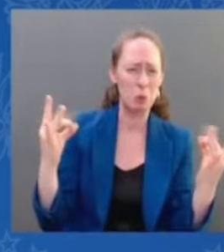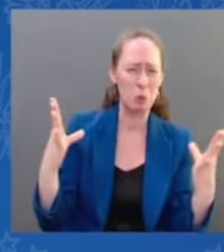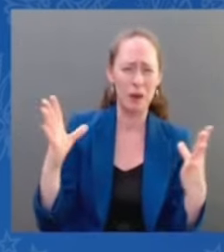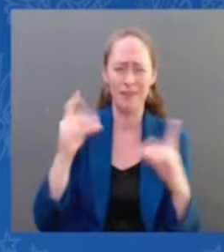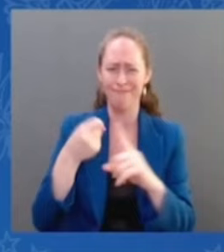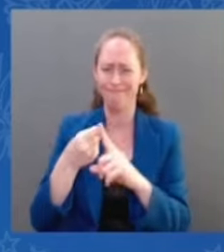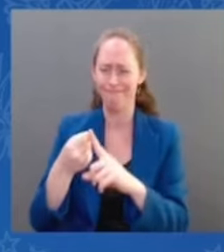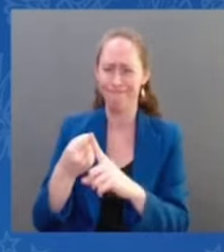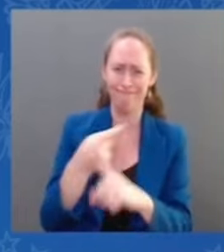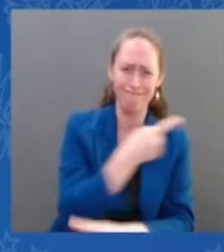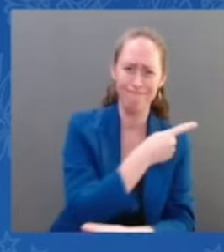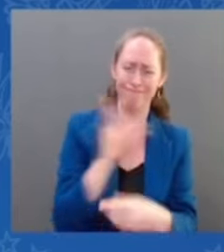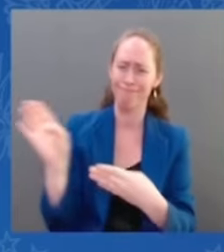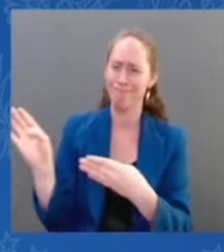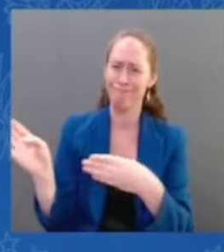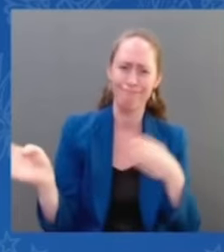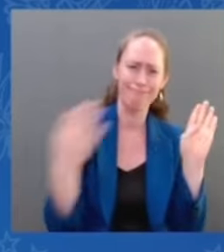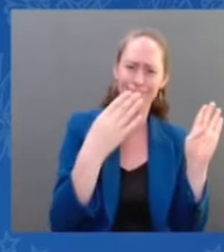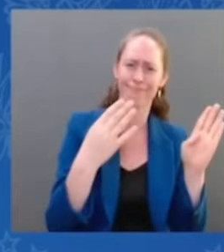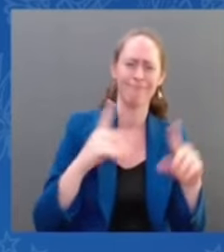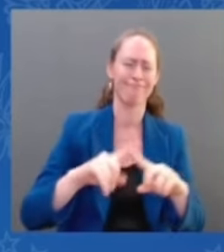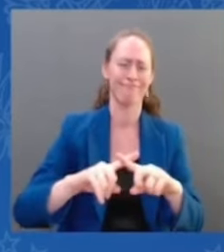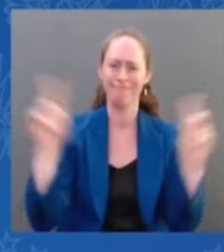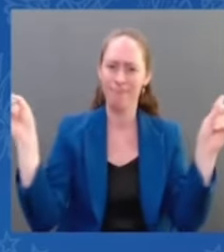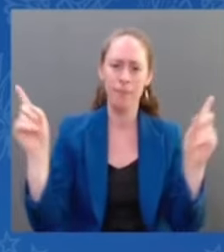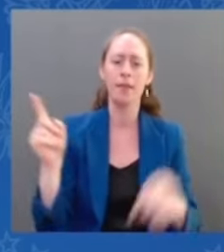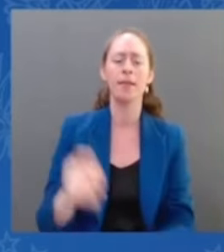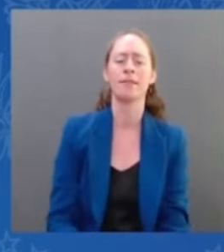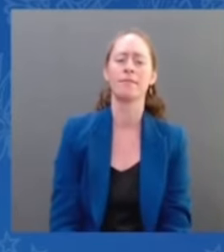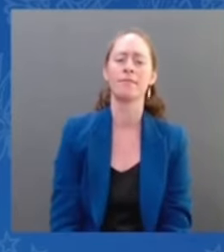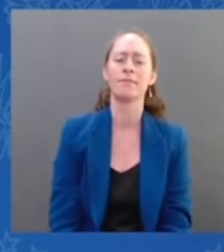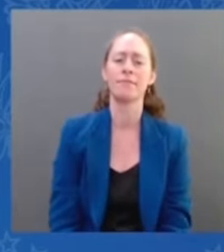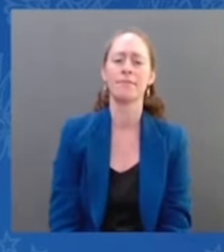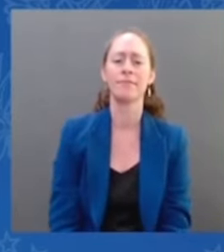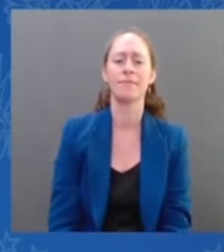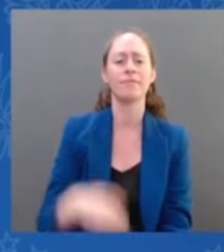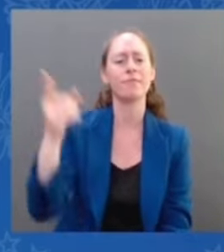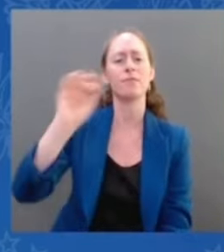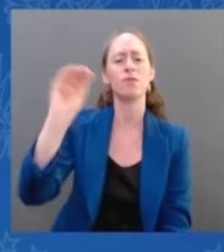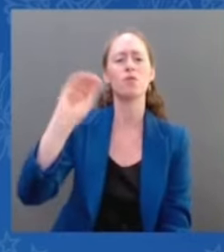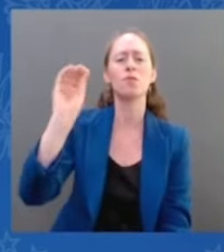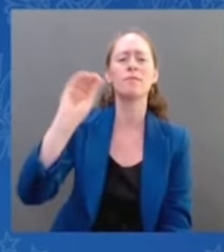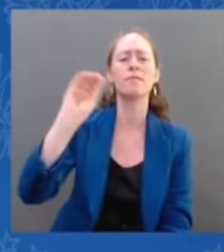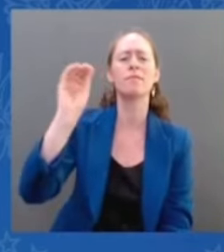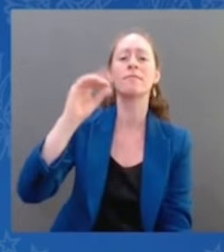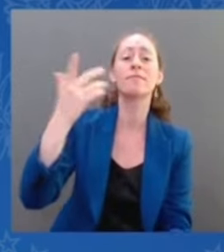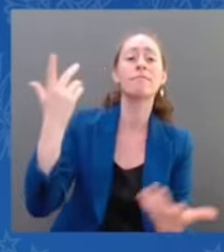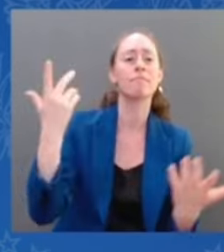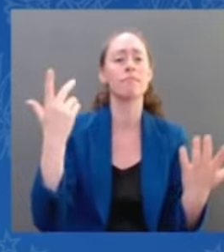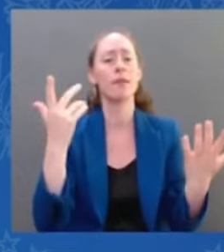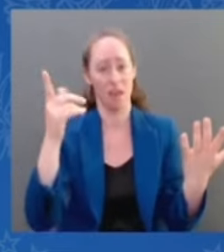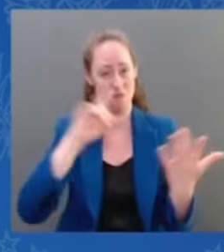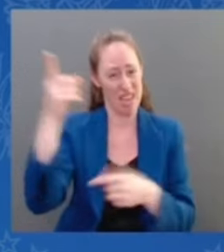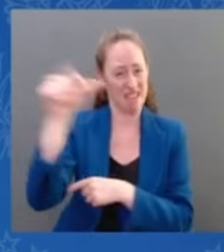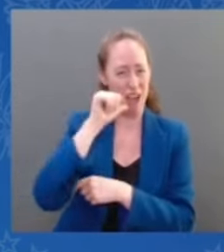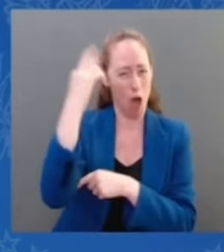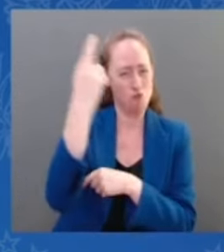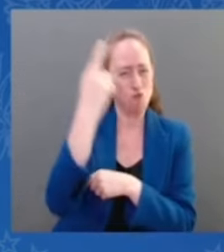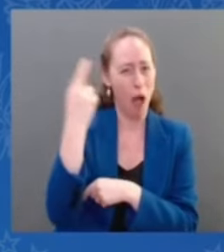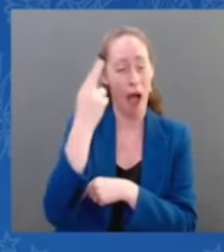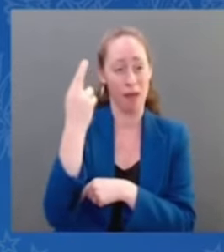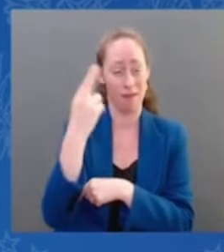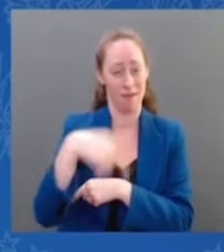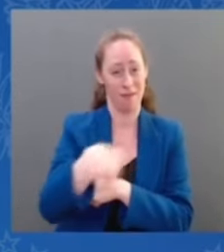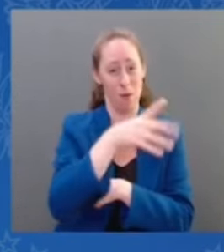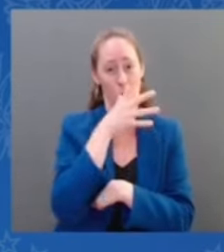and strong belief that women will, in fact, turn out in record numbers to reclaim the rights that have taken from them by the court. And